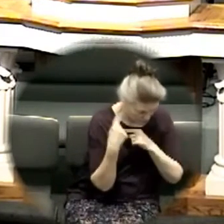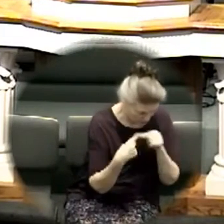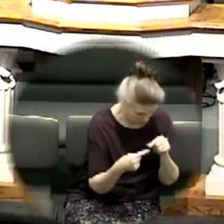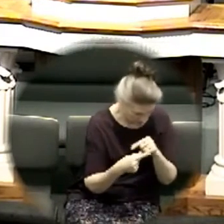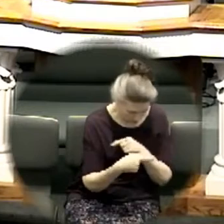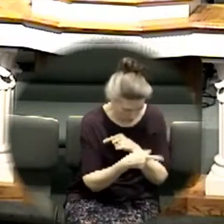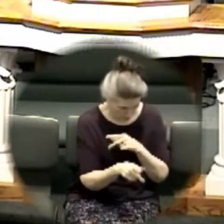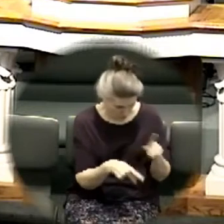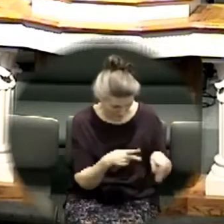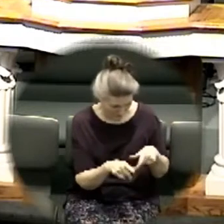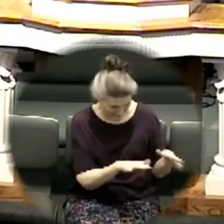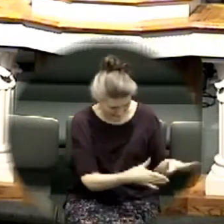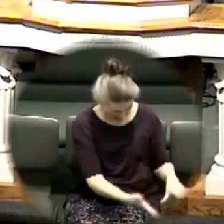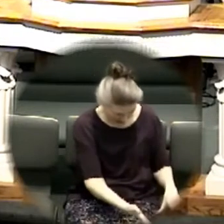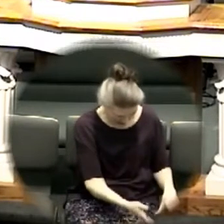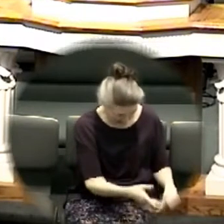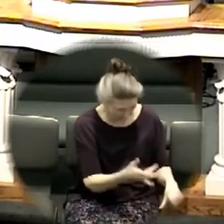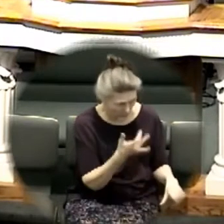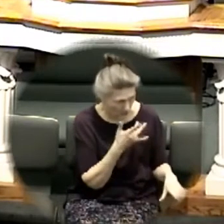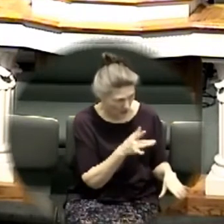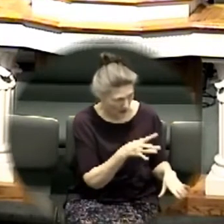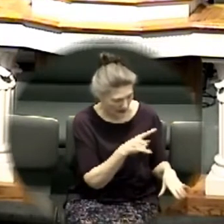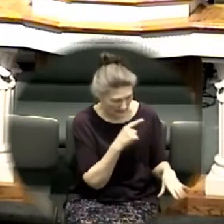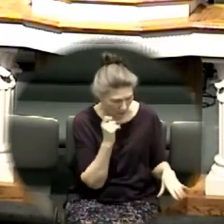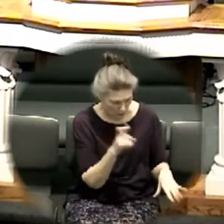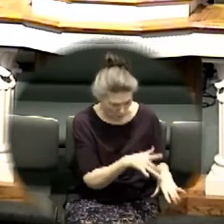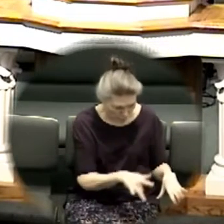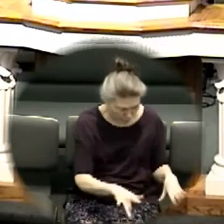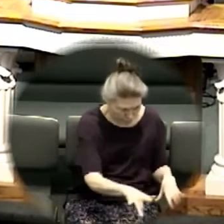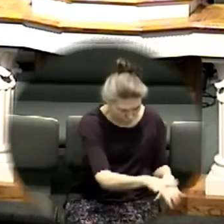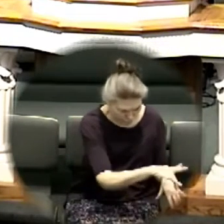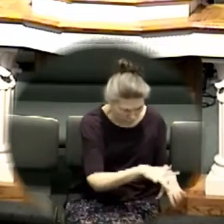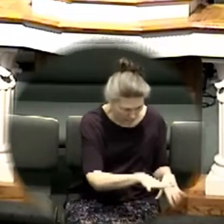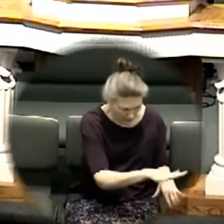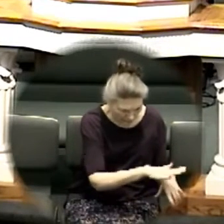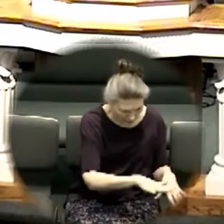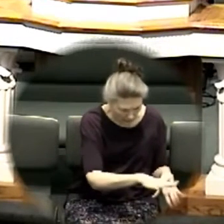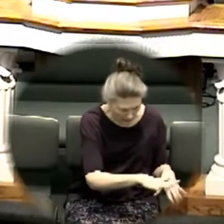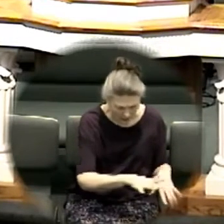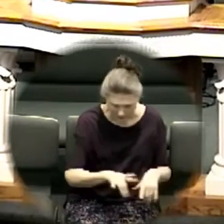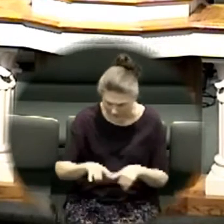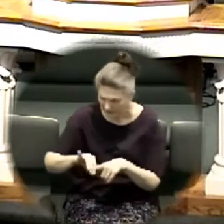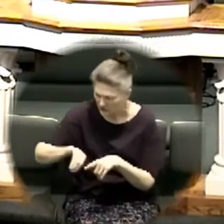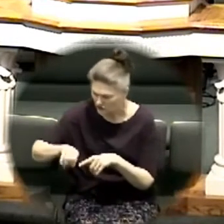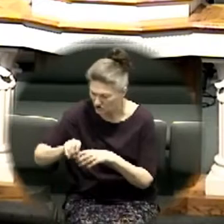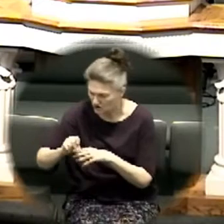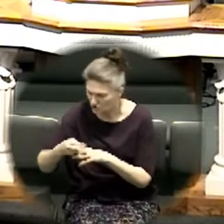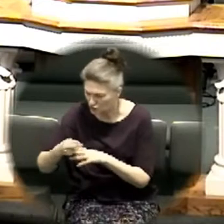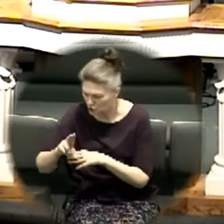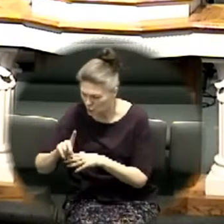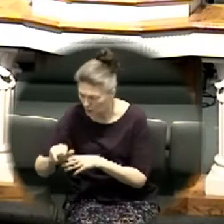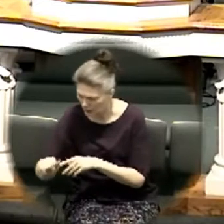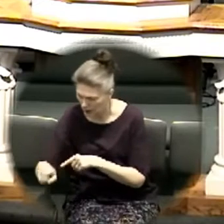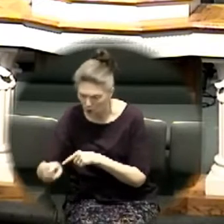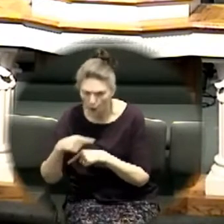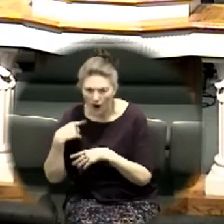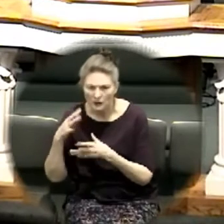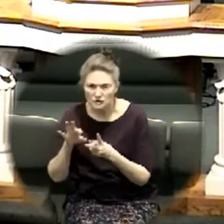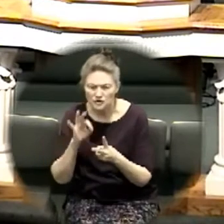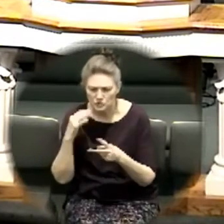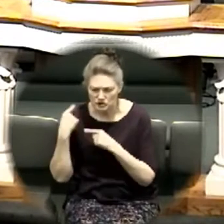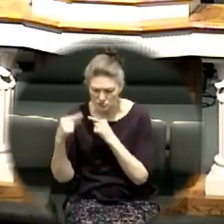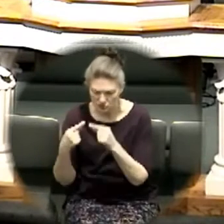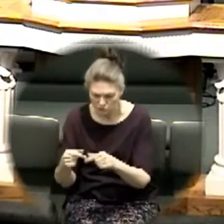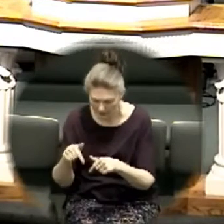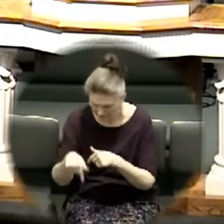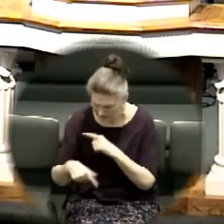in the wilderness and you have Joshua and Peter uses you are a chosen generation this